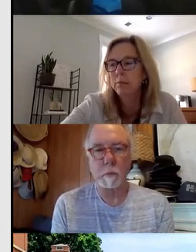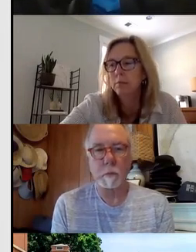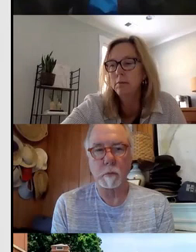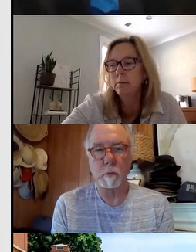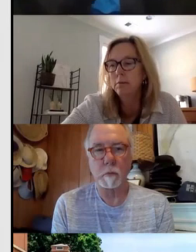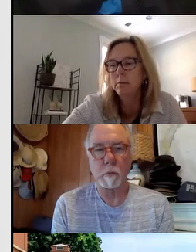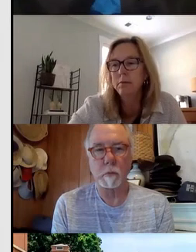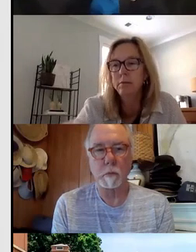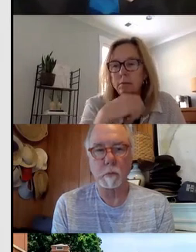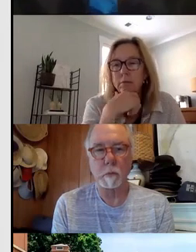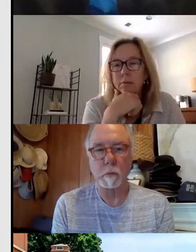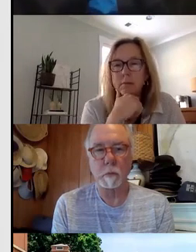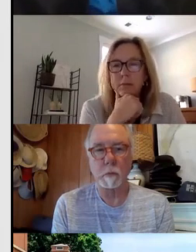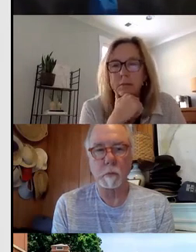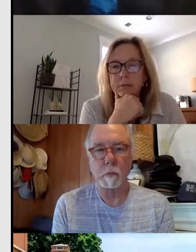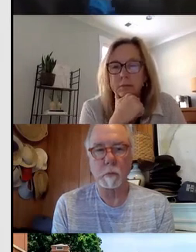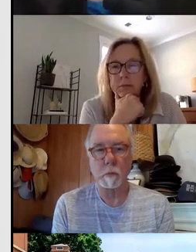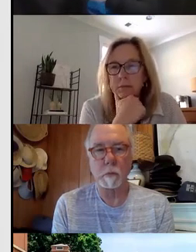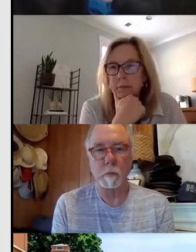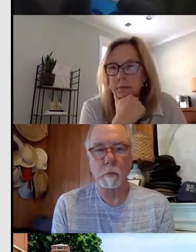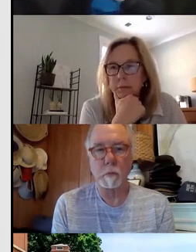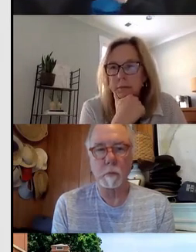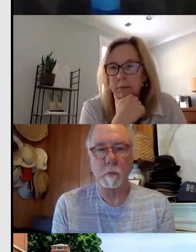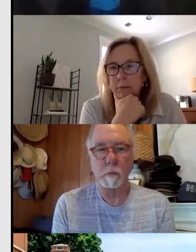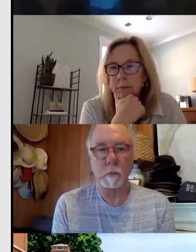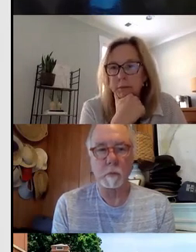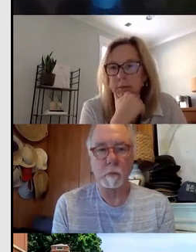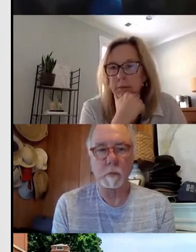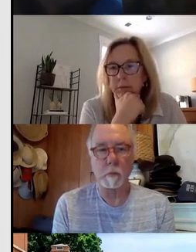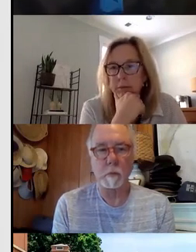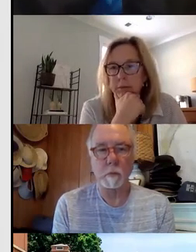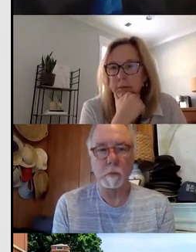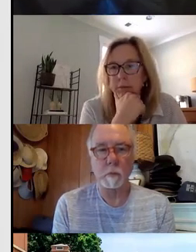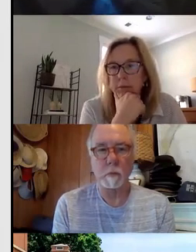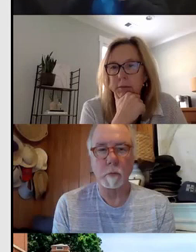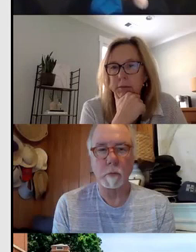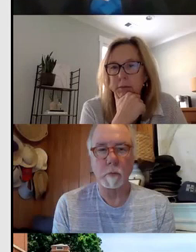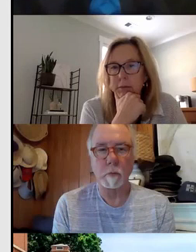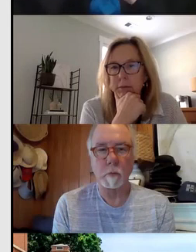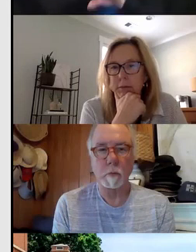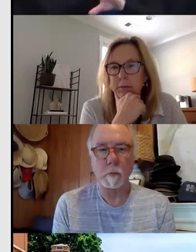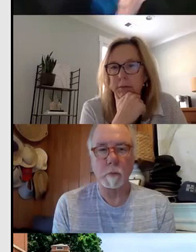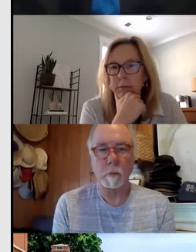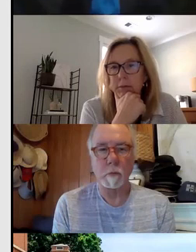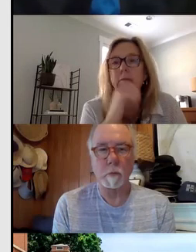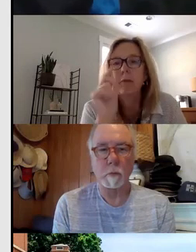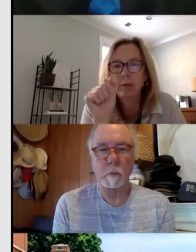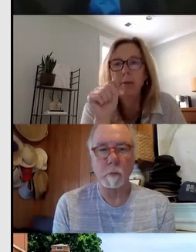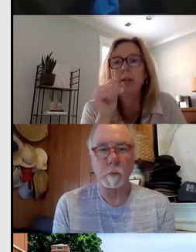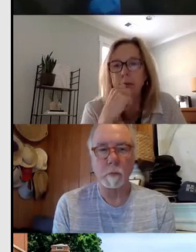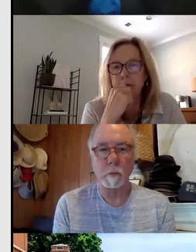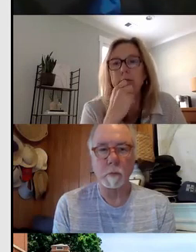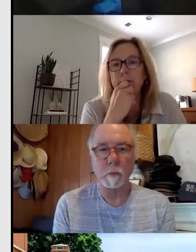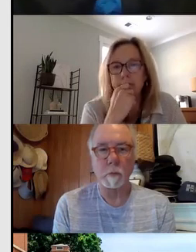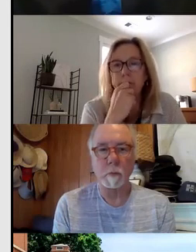in each of these areas. So if we had a contracted program, like I had mentioned earlier, that was providing some of these services, they would be